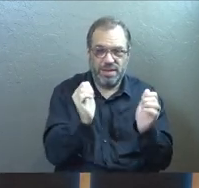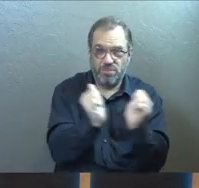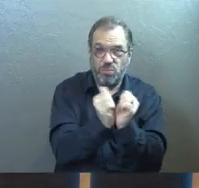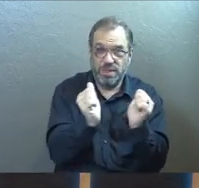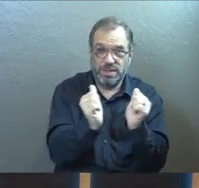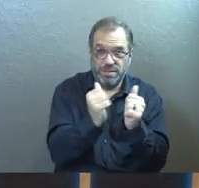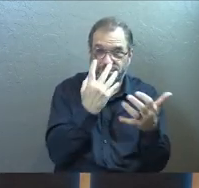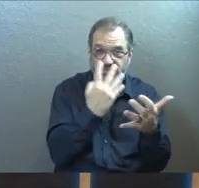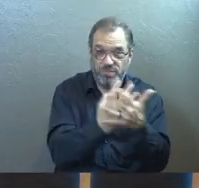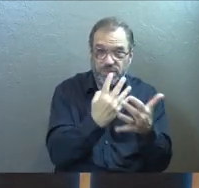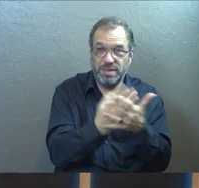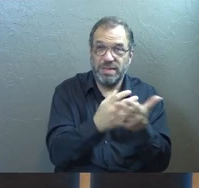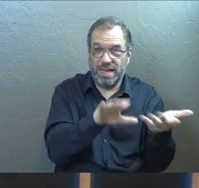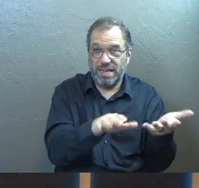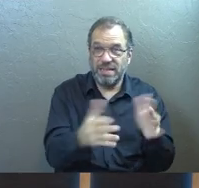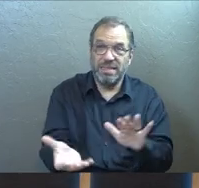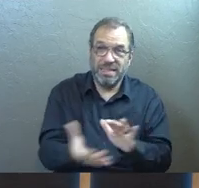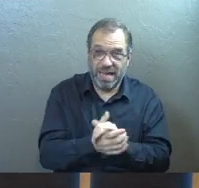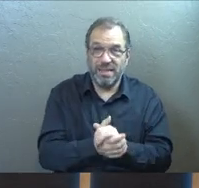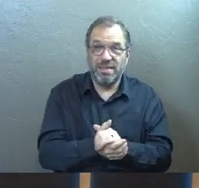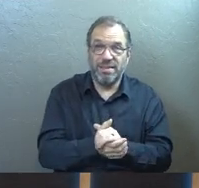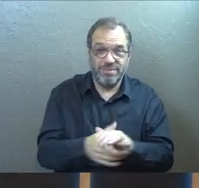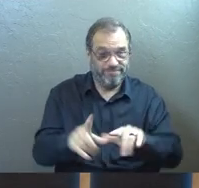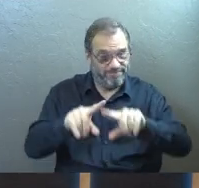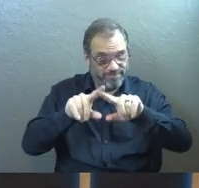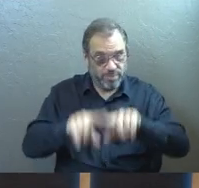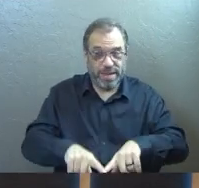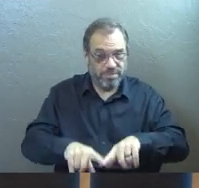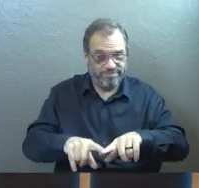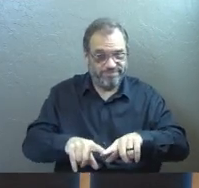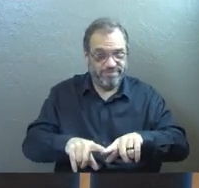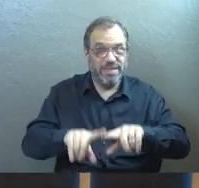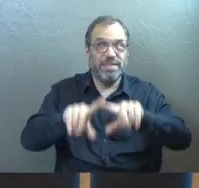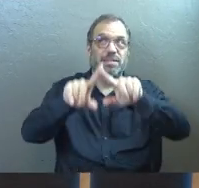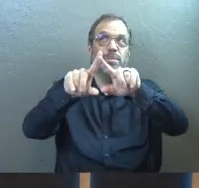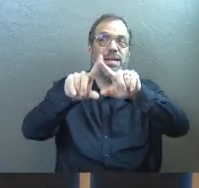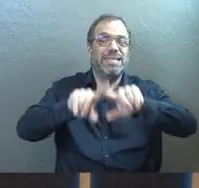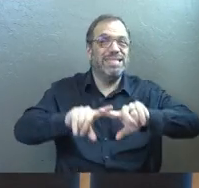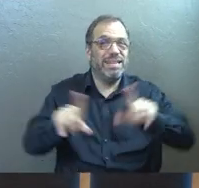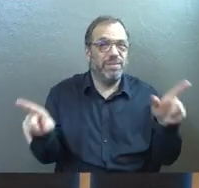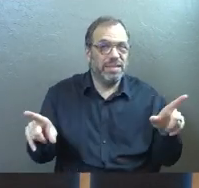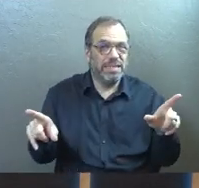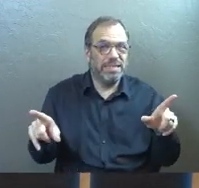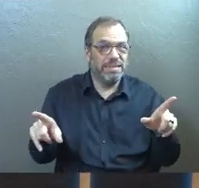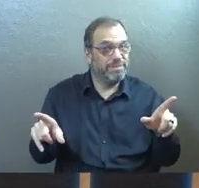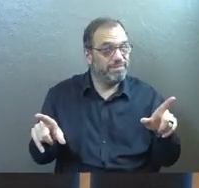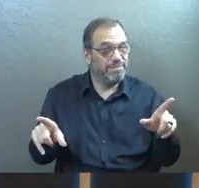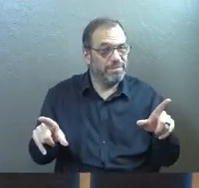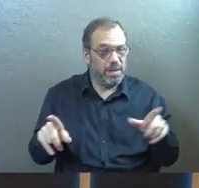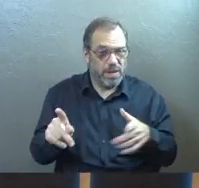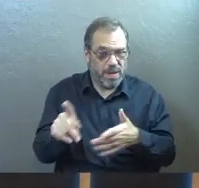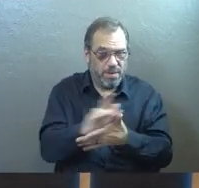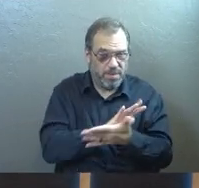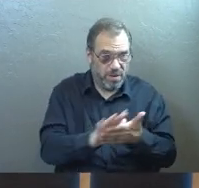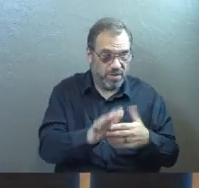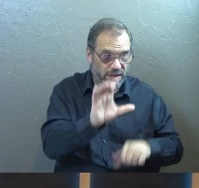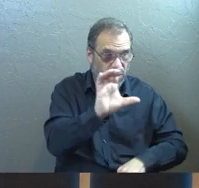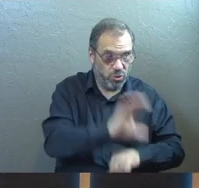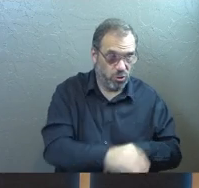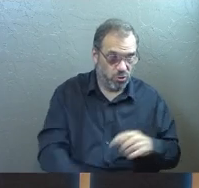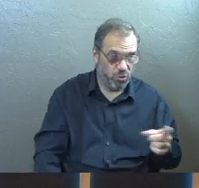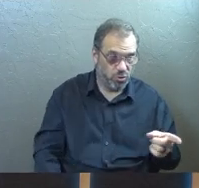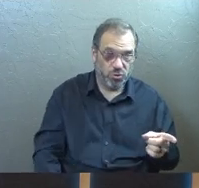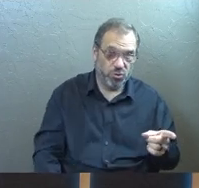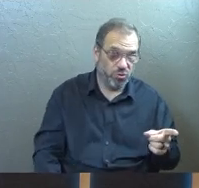and death. You just start to depend on him in a different way. It purified the church.